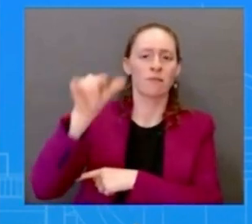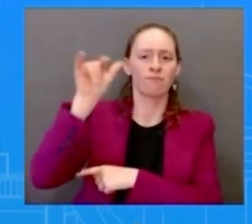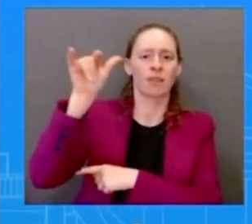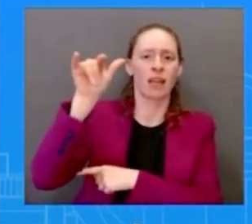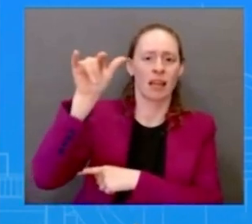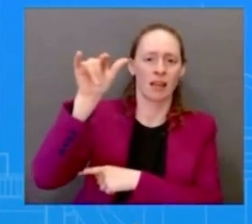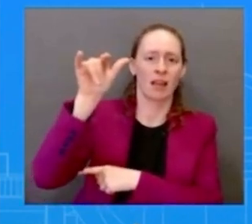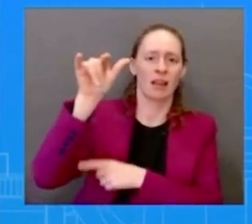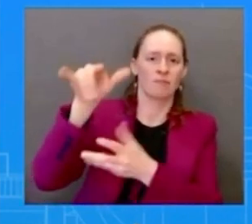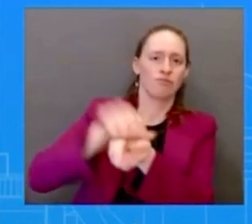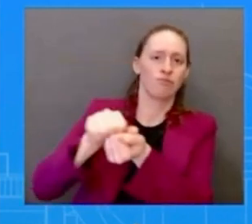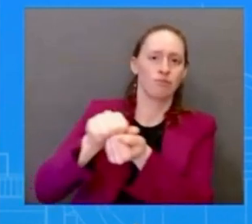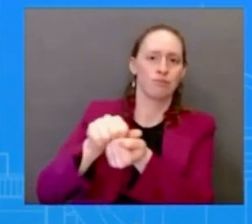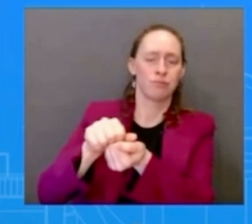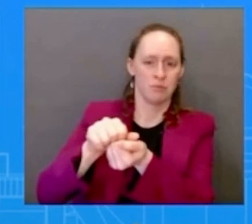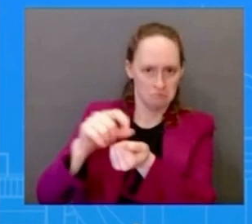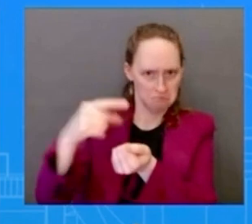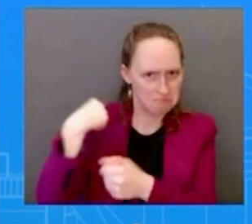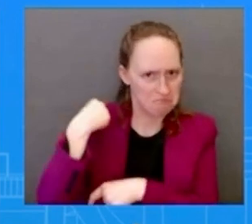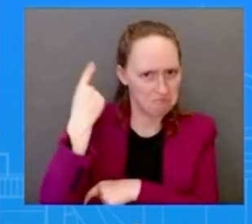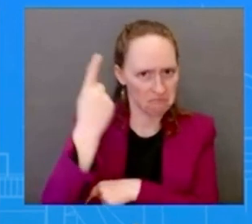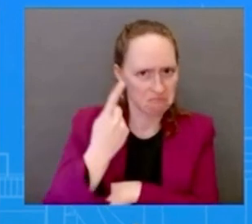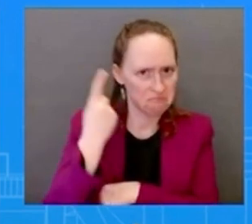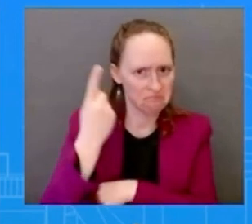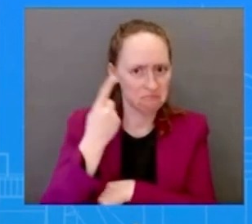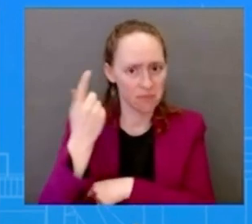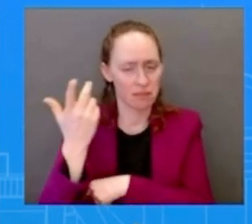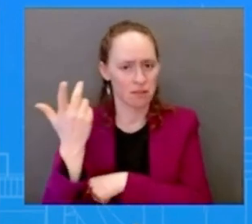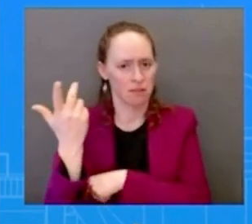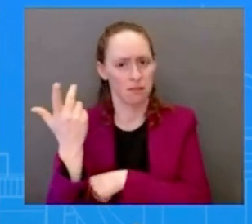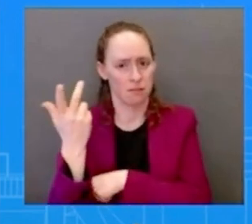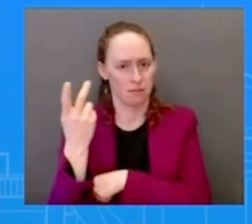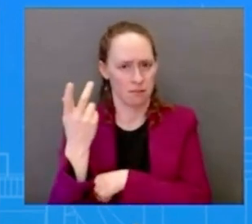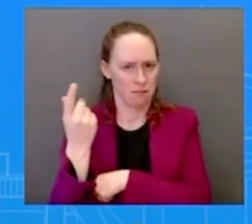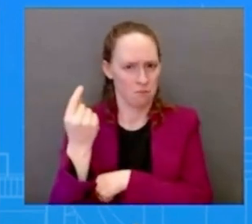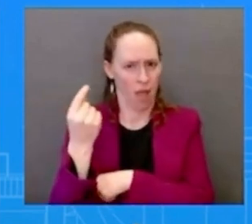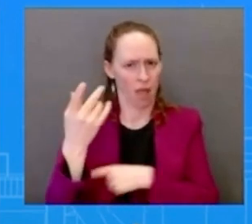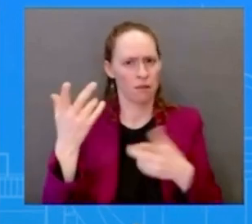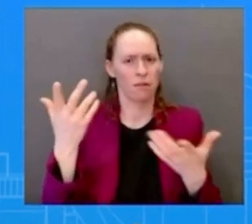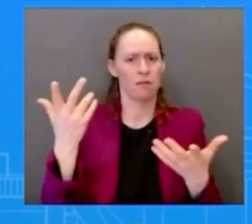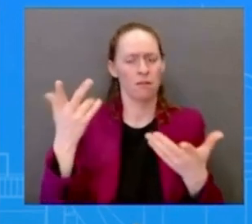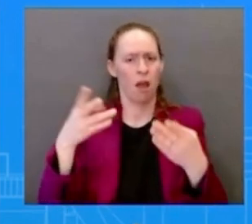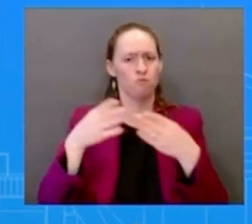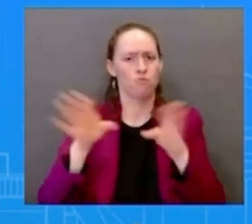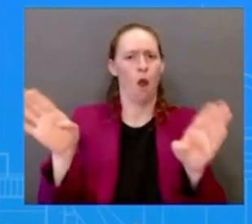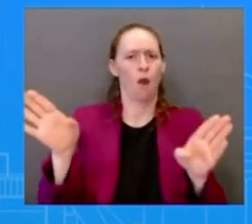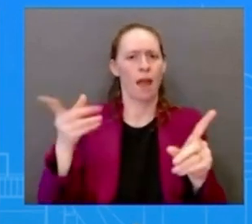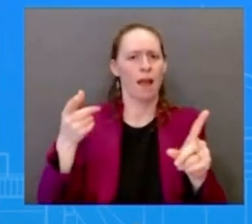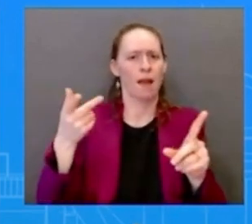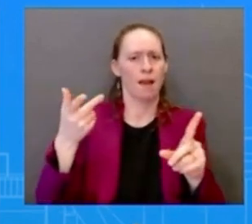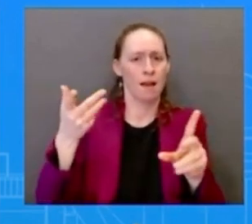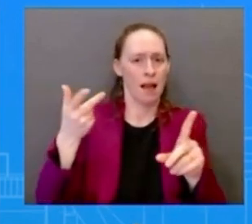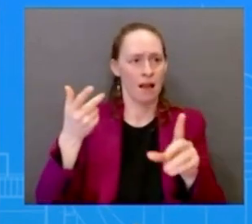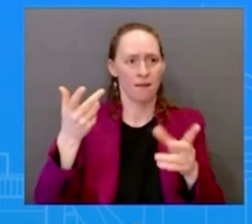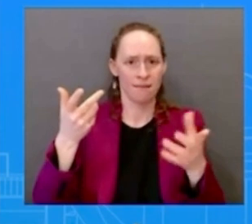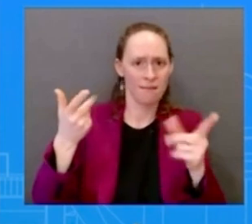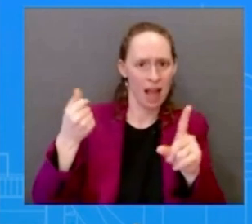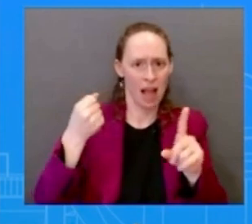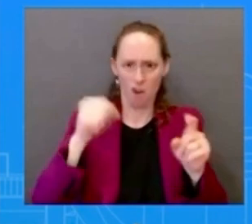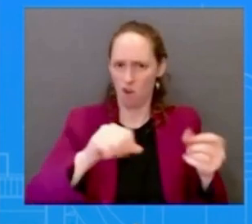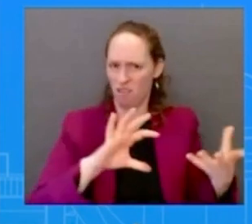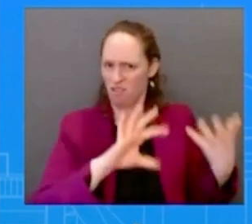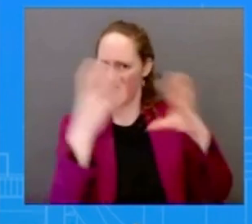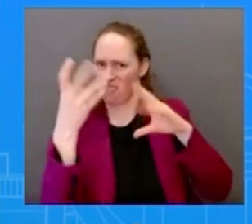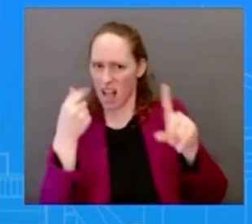impact on u.s russia relations in other words has it made an already incredibly tense relationship worse